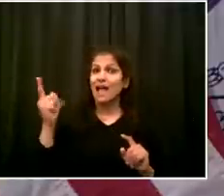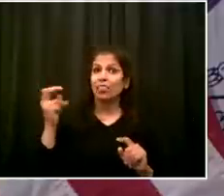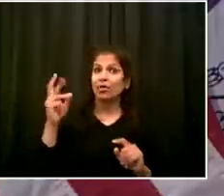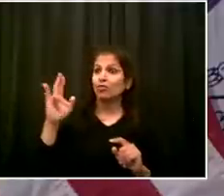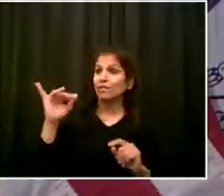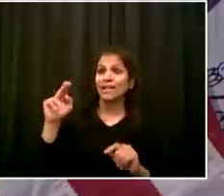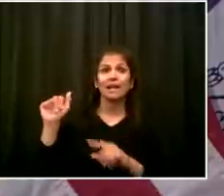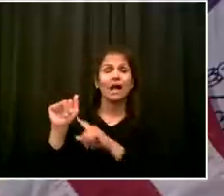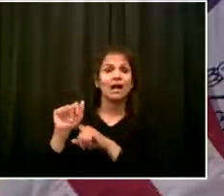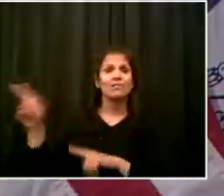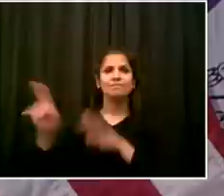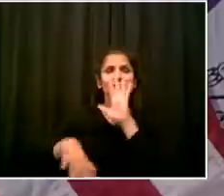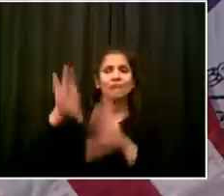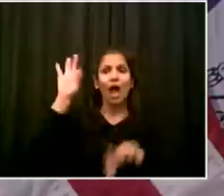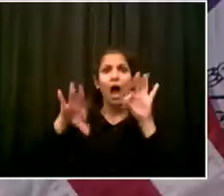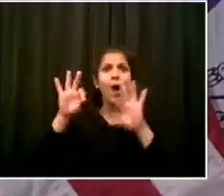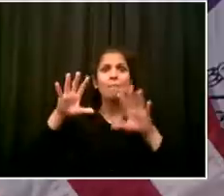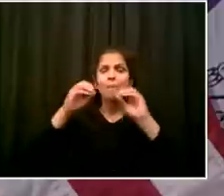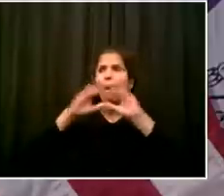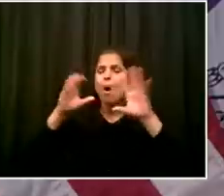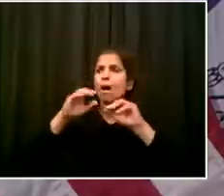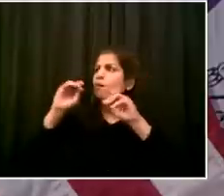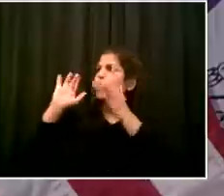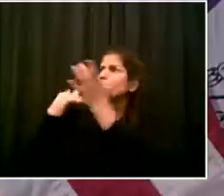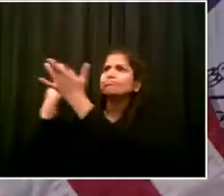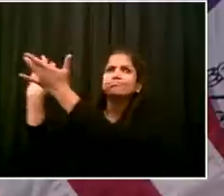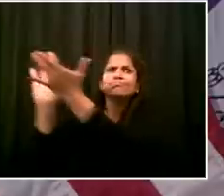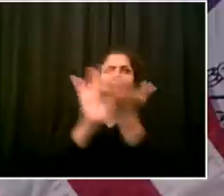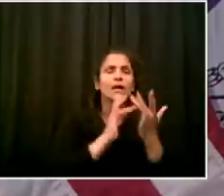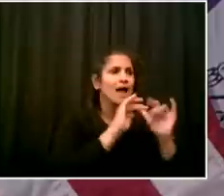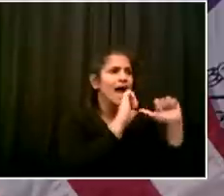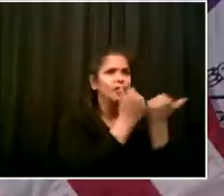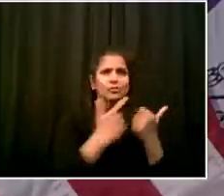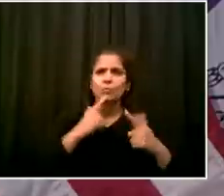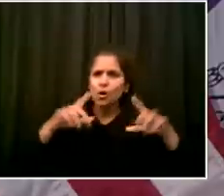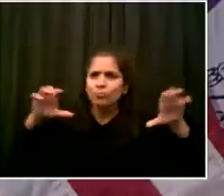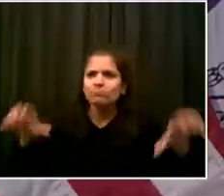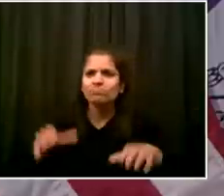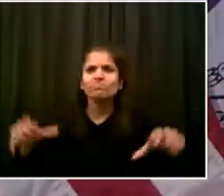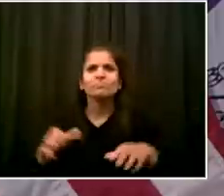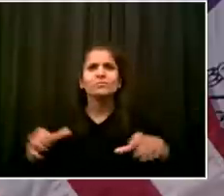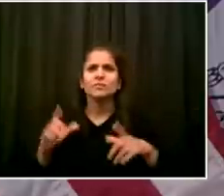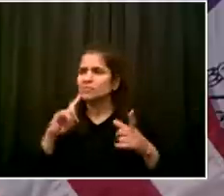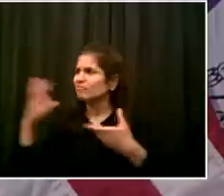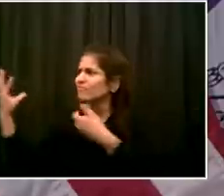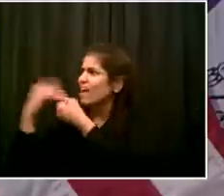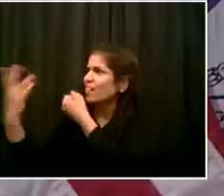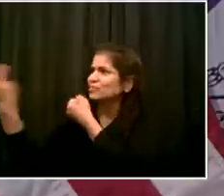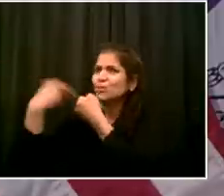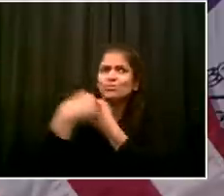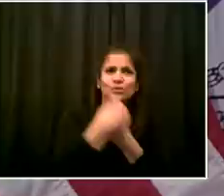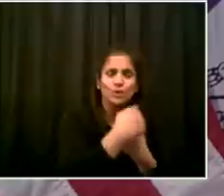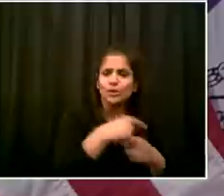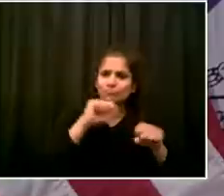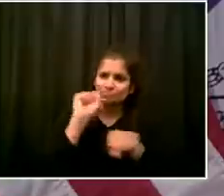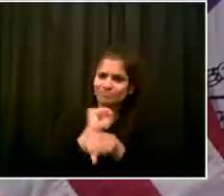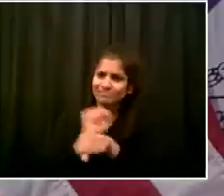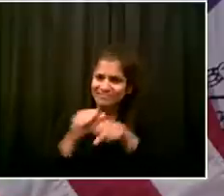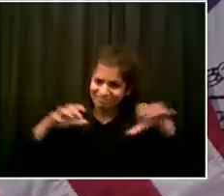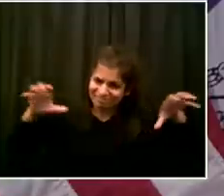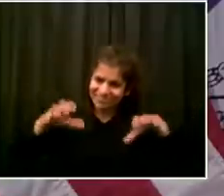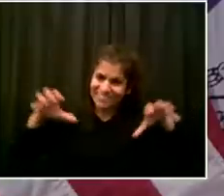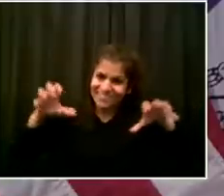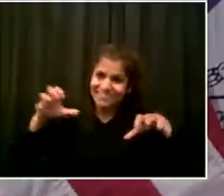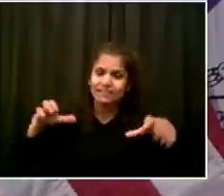scale. But everyone involved, not just the city employees, you know, all the folks driving the cars, everyone wants to see